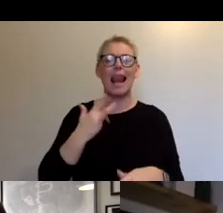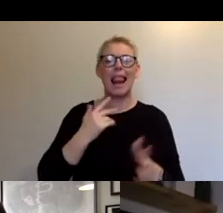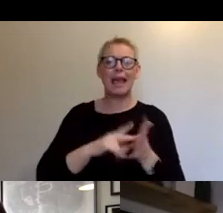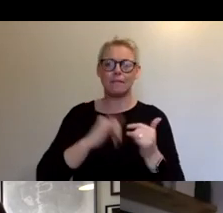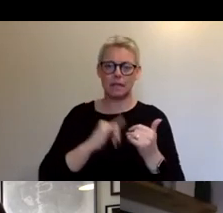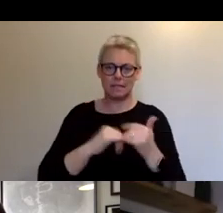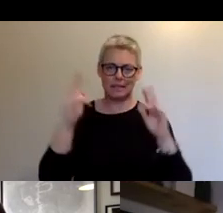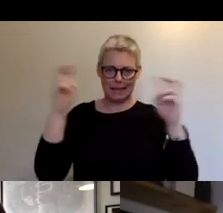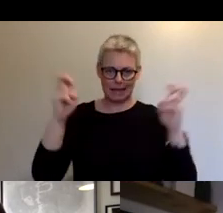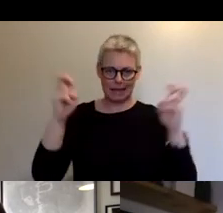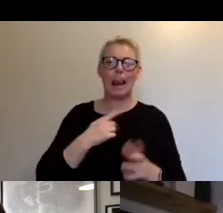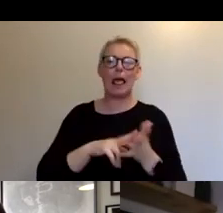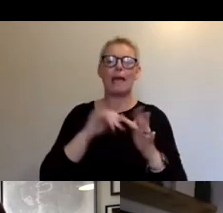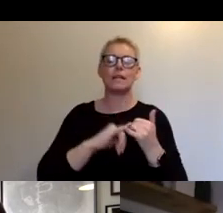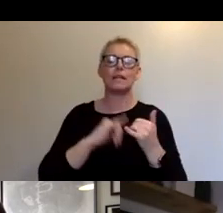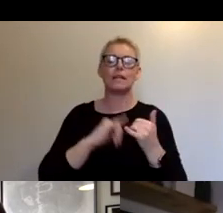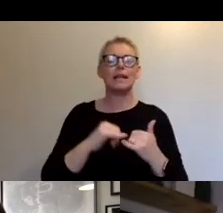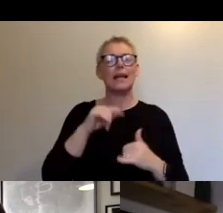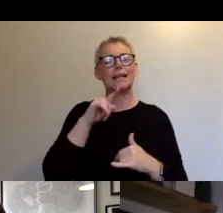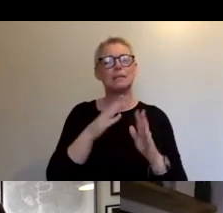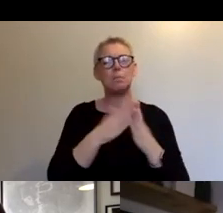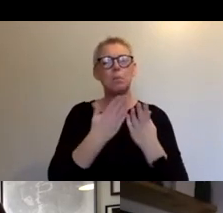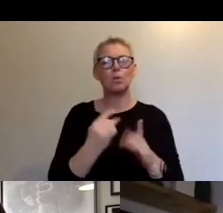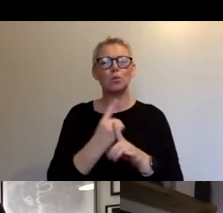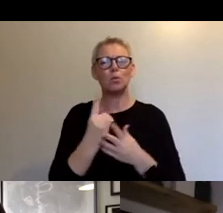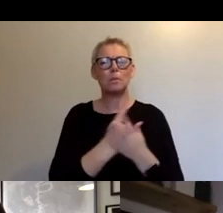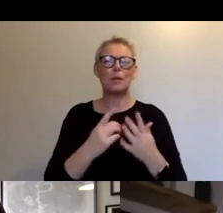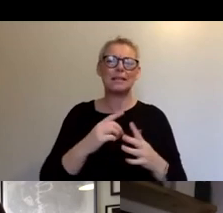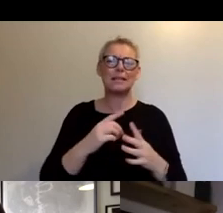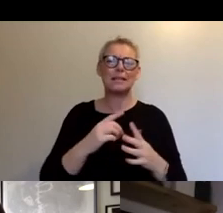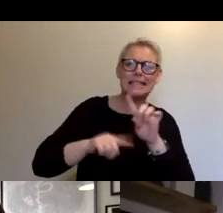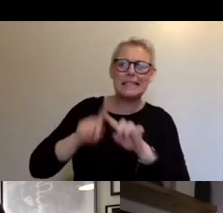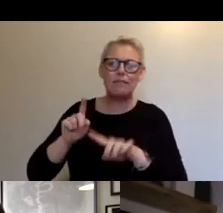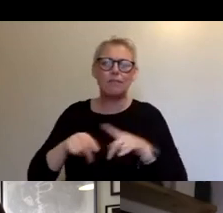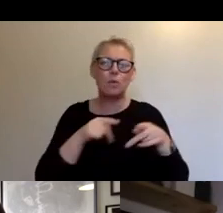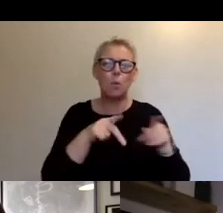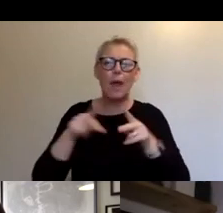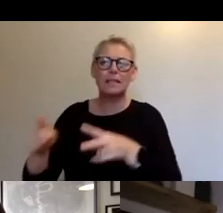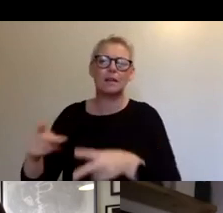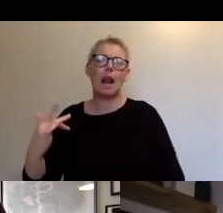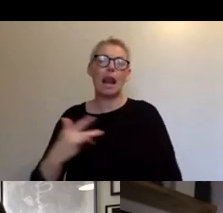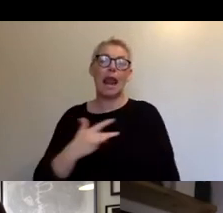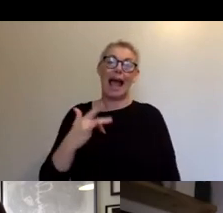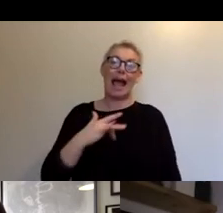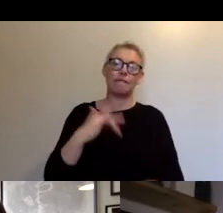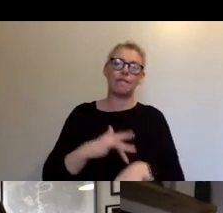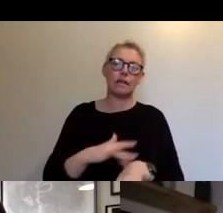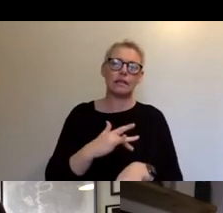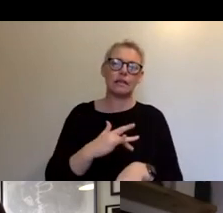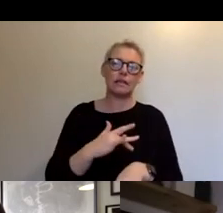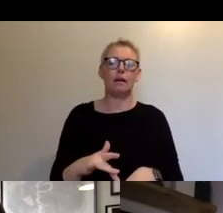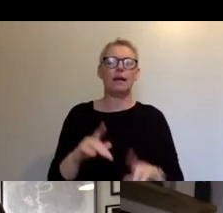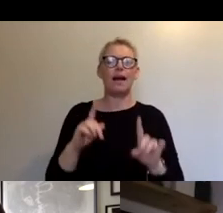think that thinking of exploring that as a reference point and using that as a bit of a mode to talk. We don't really have the language yet